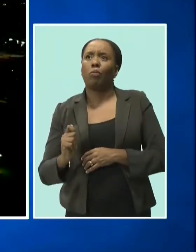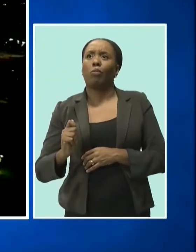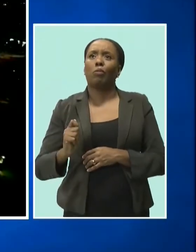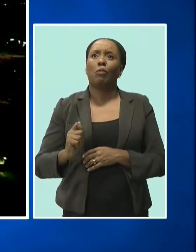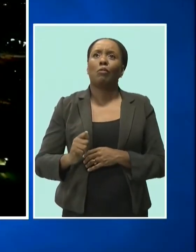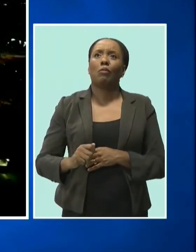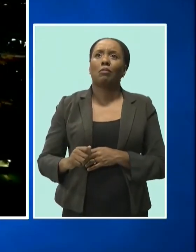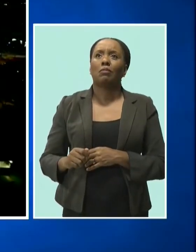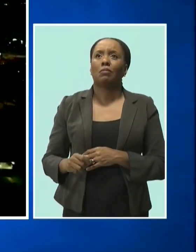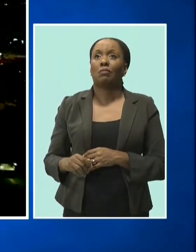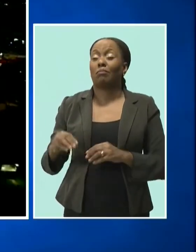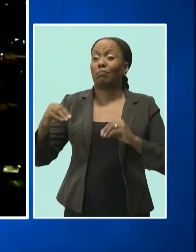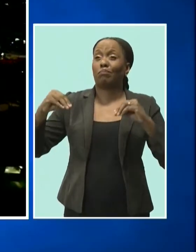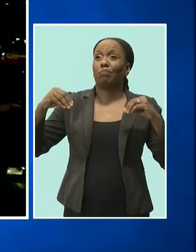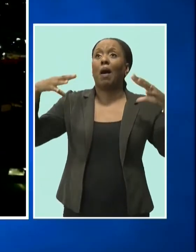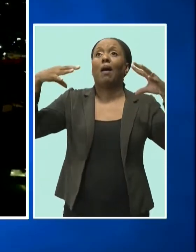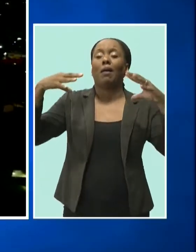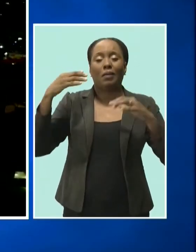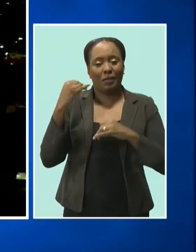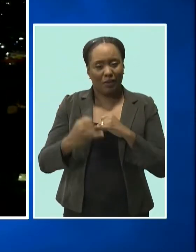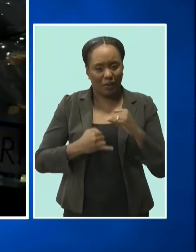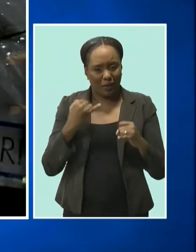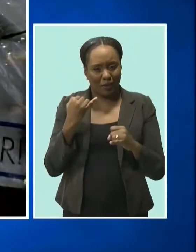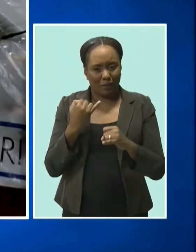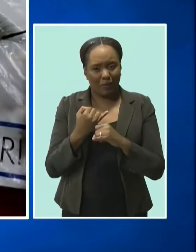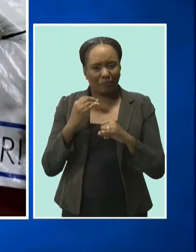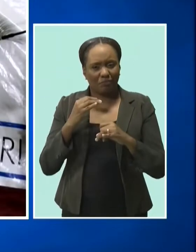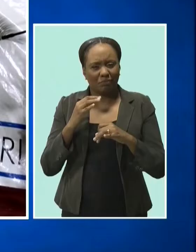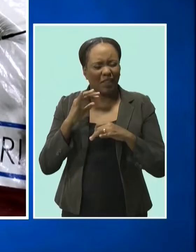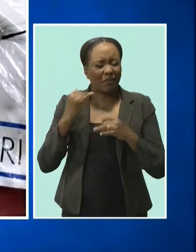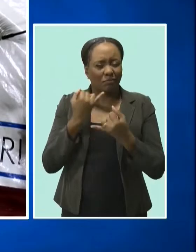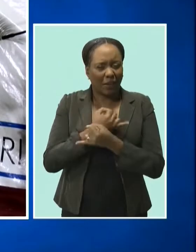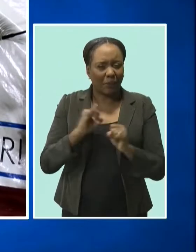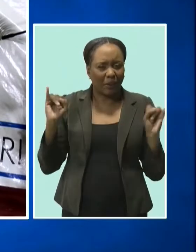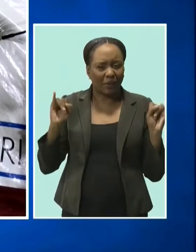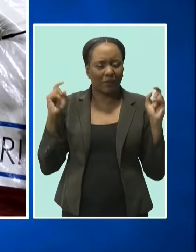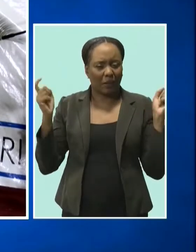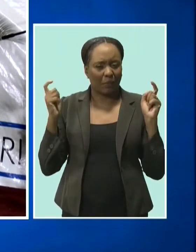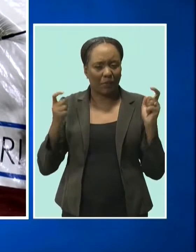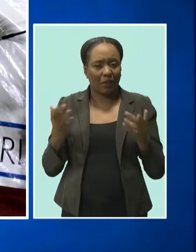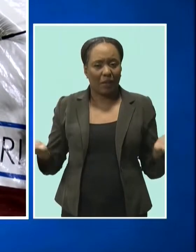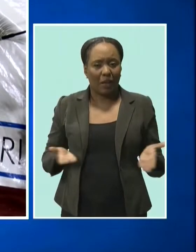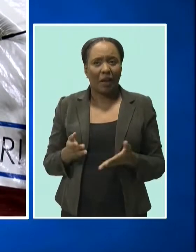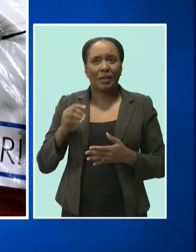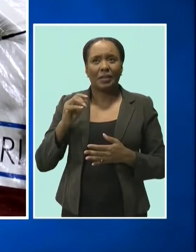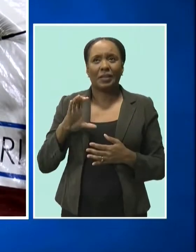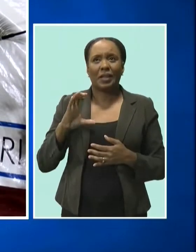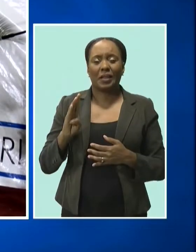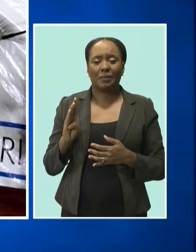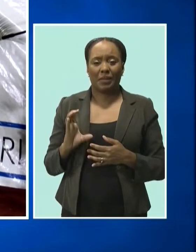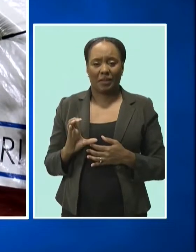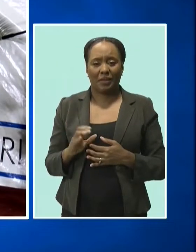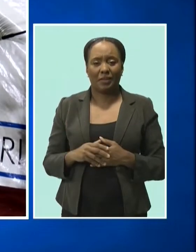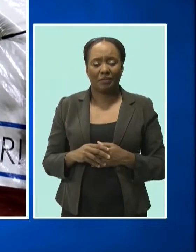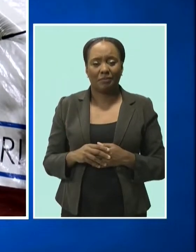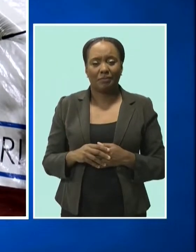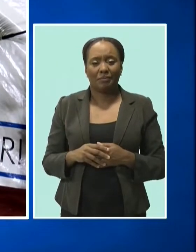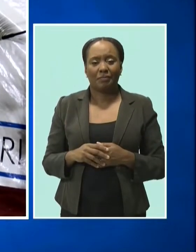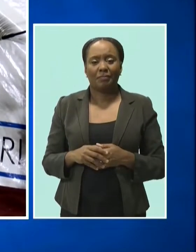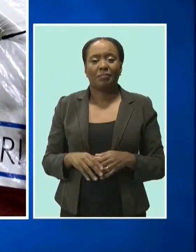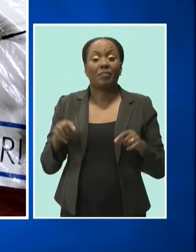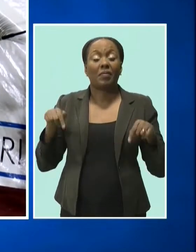launch this year's independent celebrations in the car park of the CBC here in the Pine with the Sajikor Independence Lighting Ceremony.